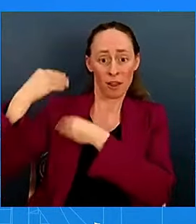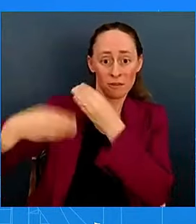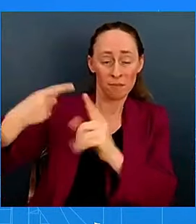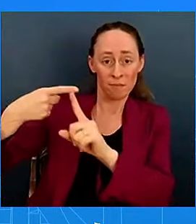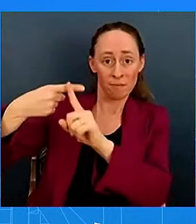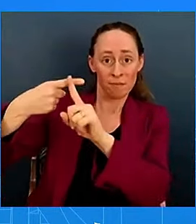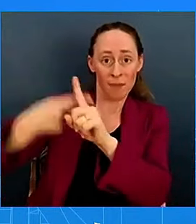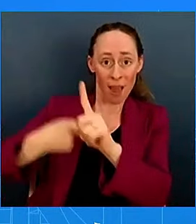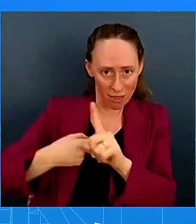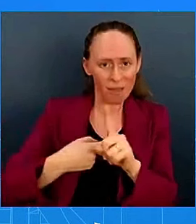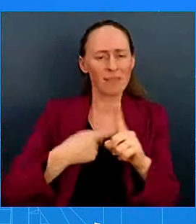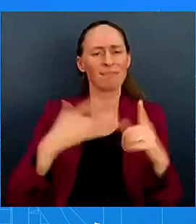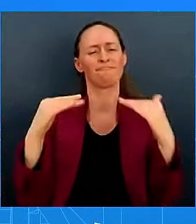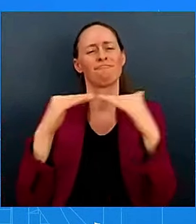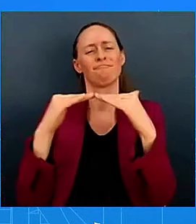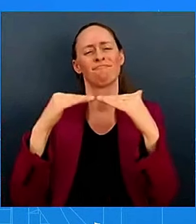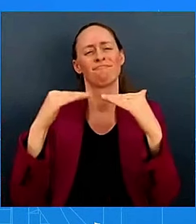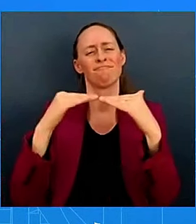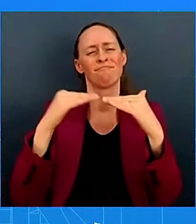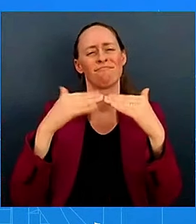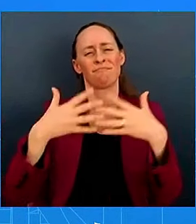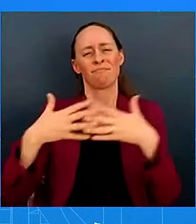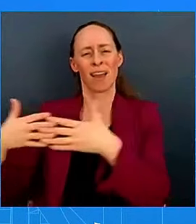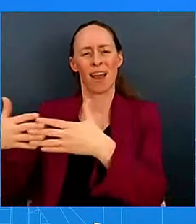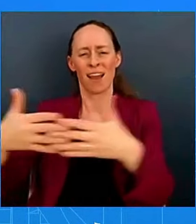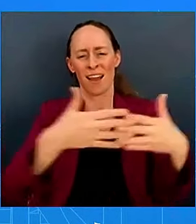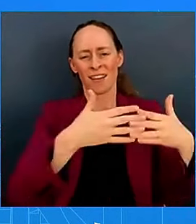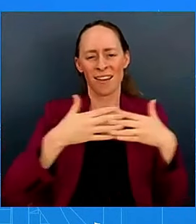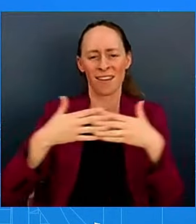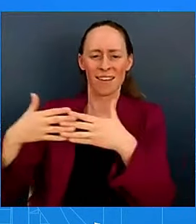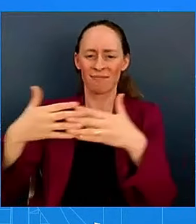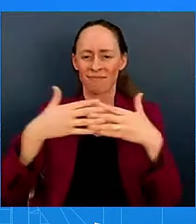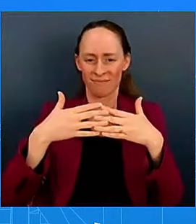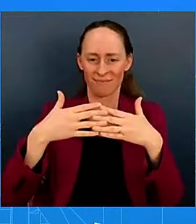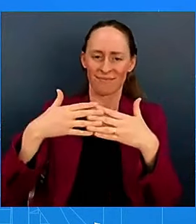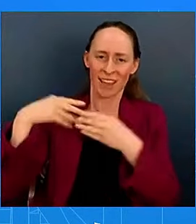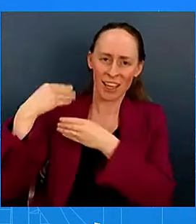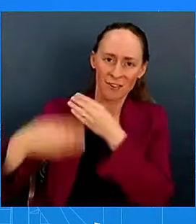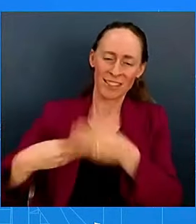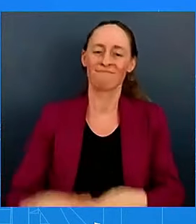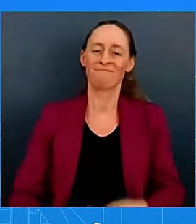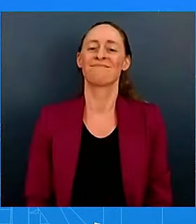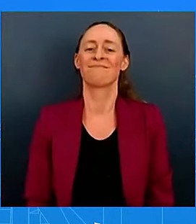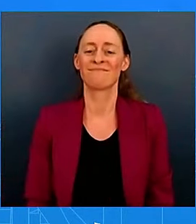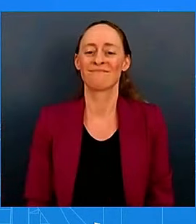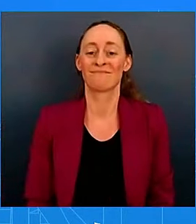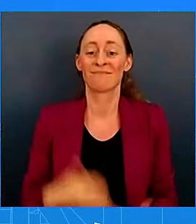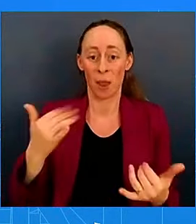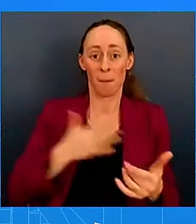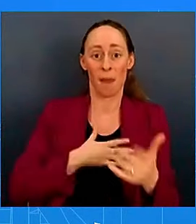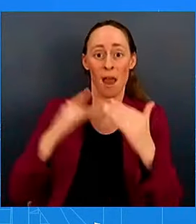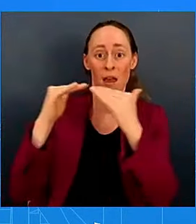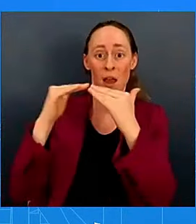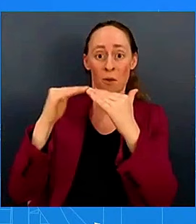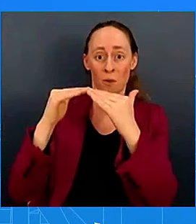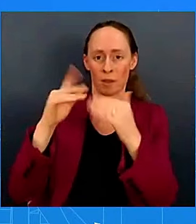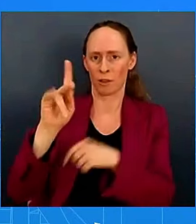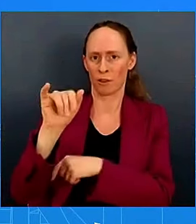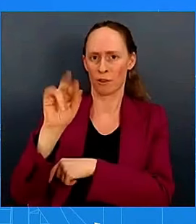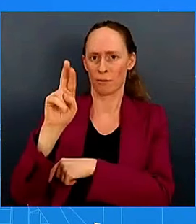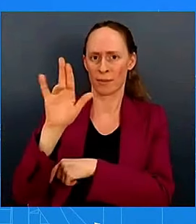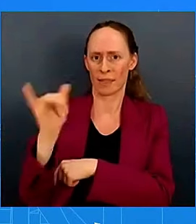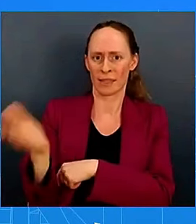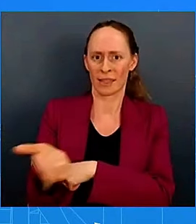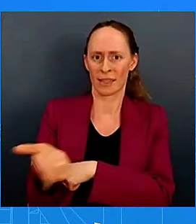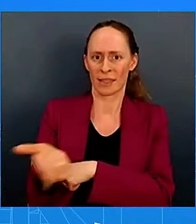Council, Admiral John Kirby, is here to talk to you about the President's upcoming Quad Summit in Delaware, in Wilmington,